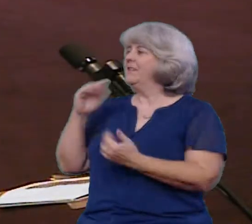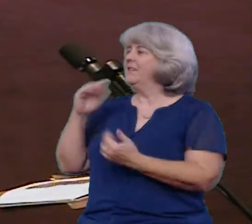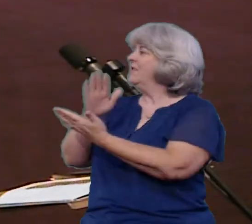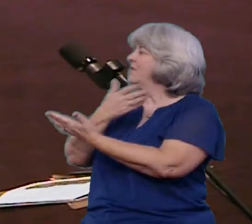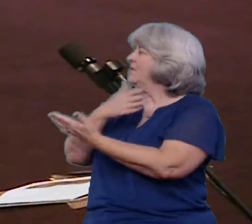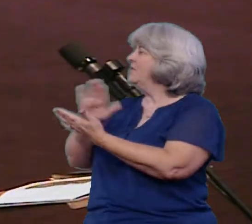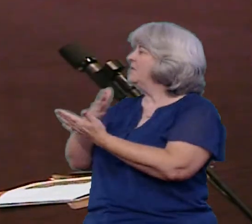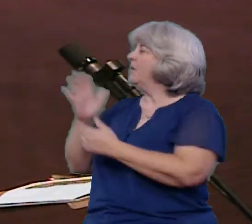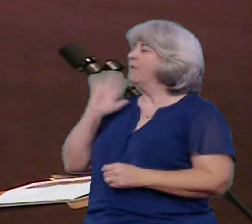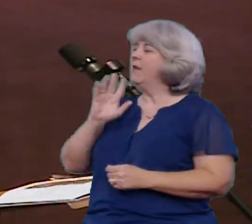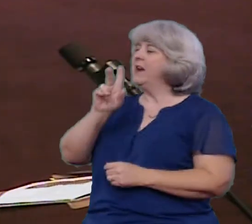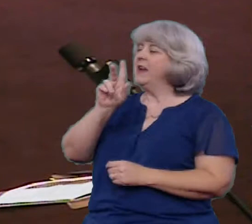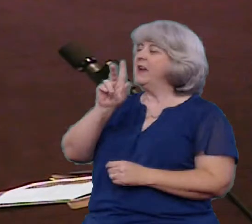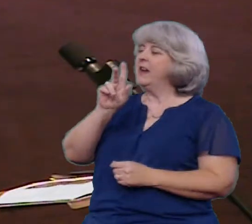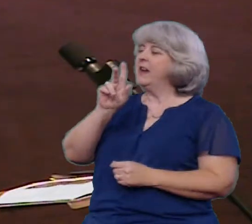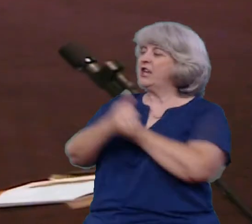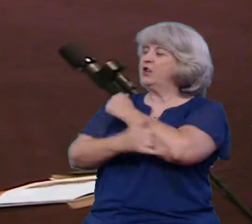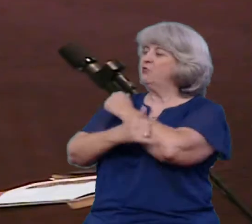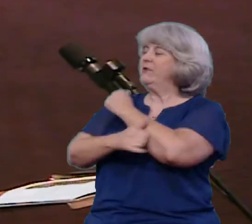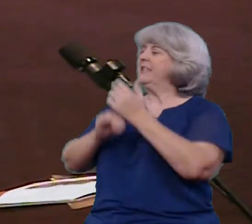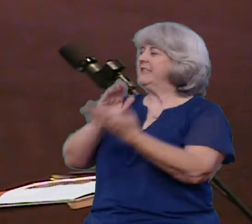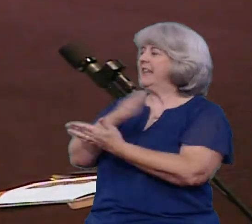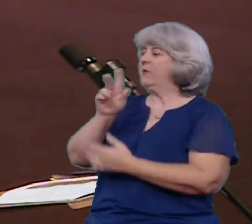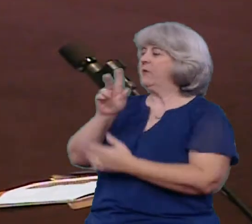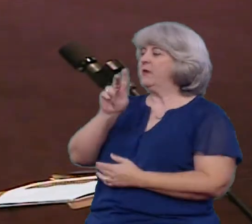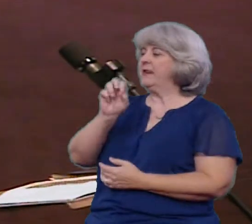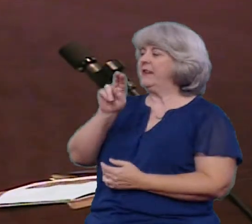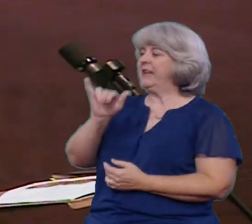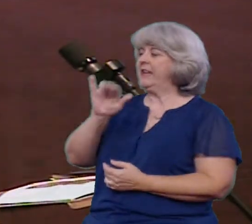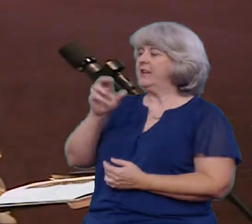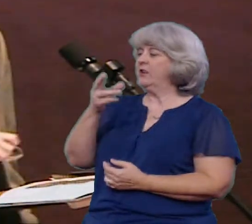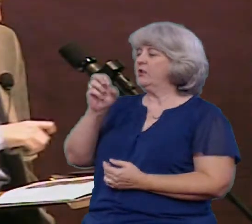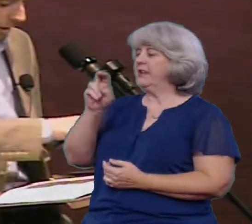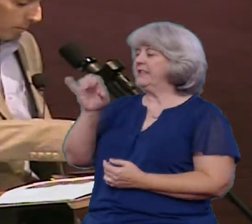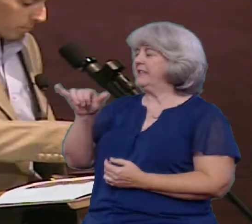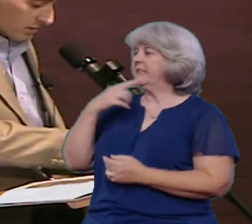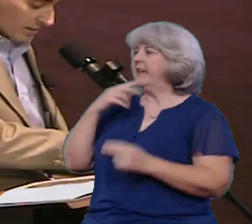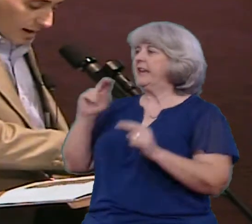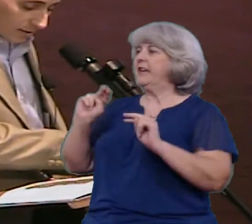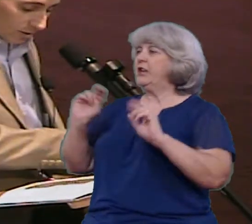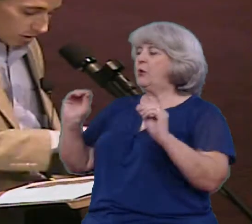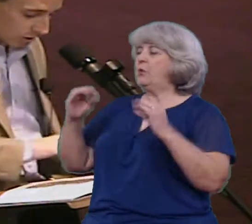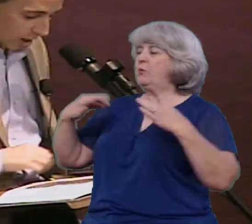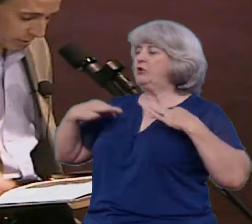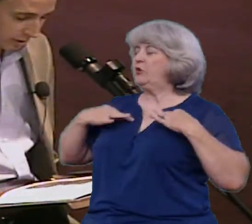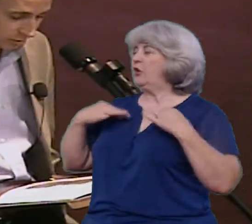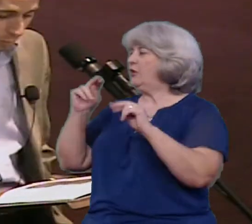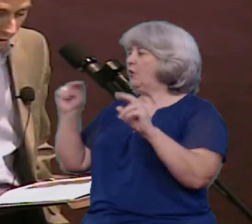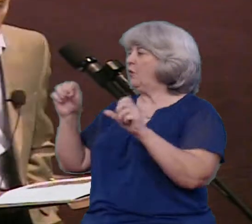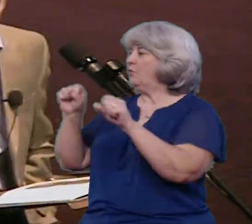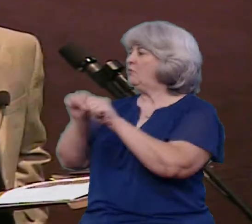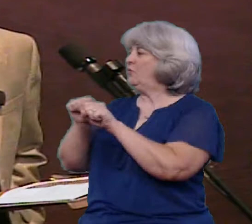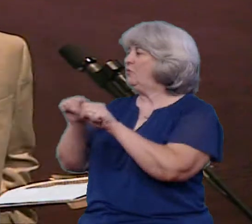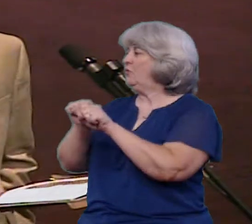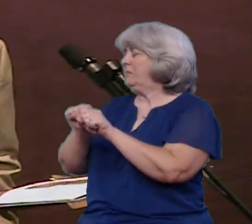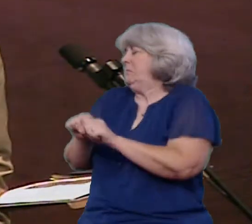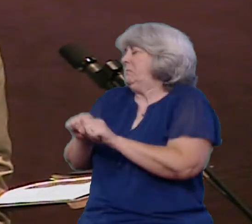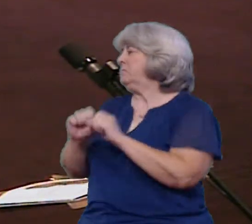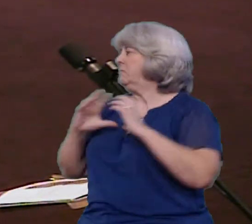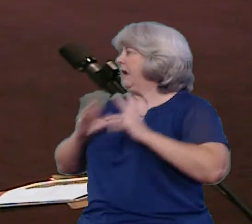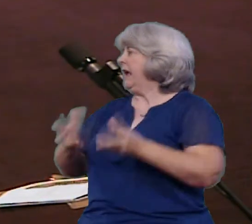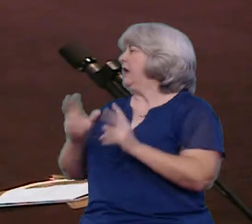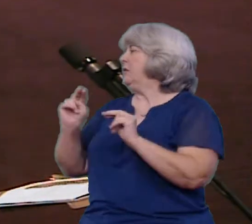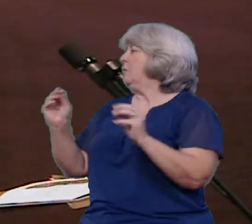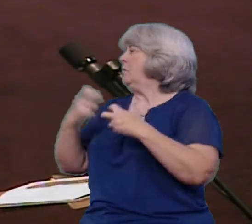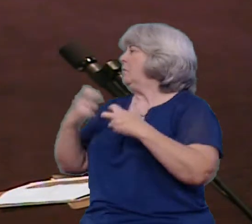no shirt, no problem Well that's true So that's me everyday Tonight our topic is communication in our families